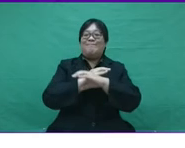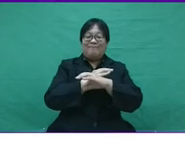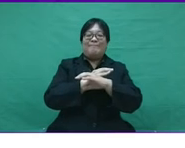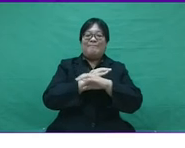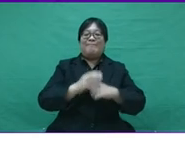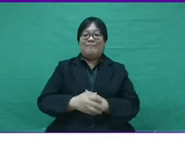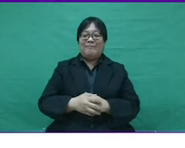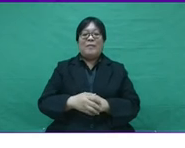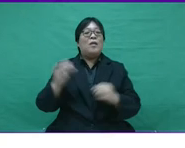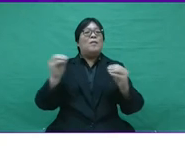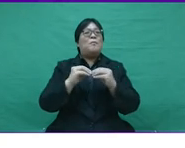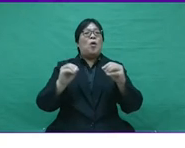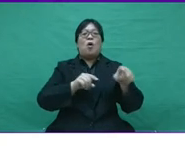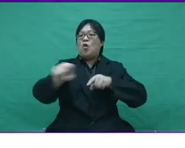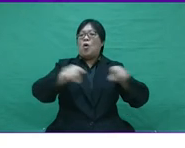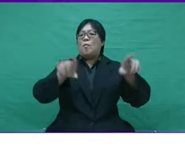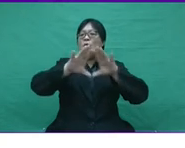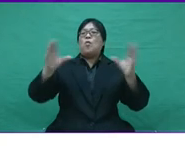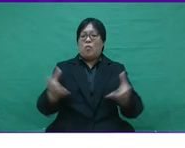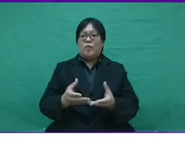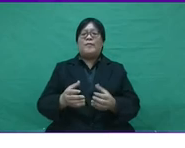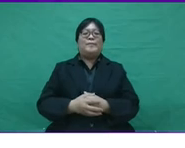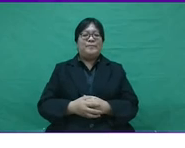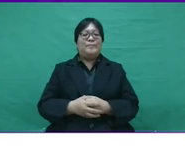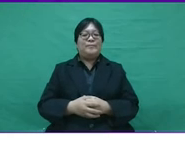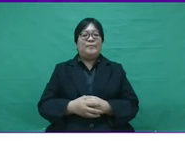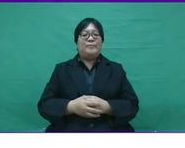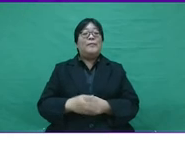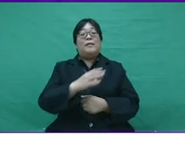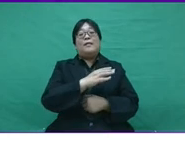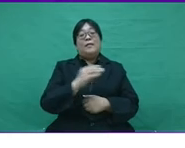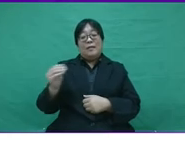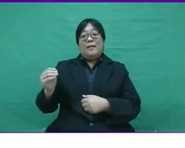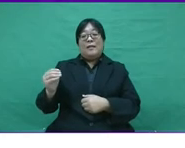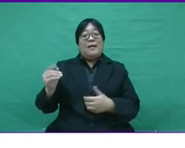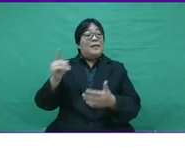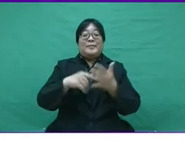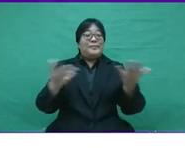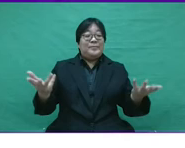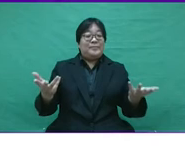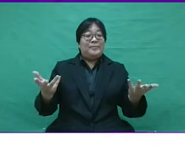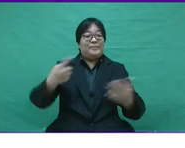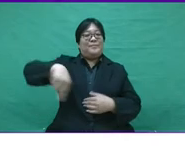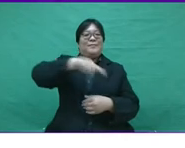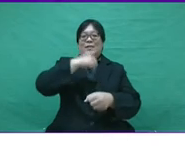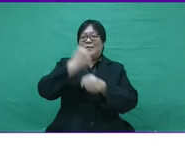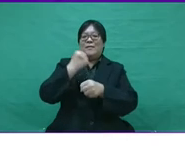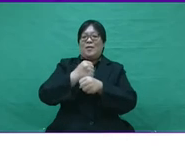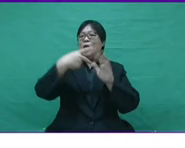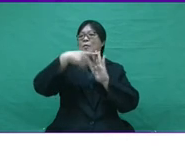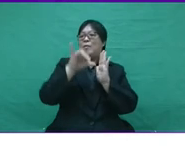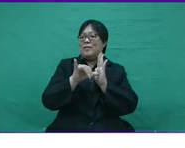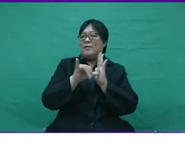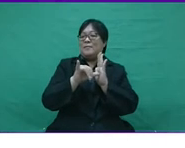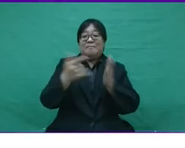young to face challenges in a more competitive world by them? And